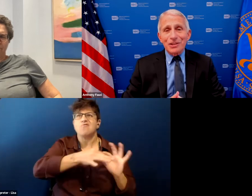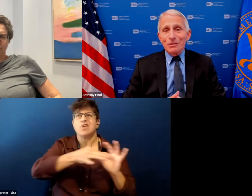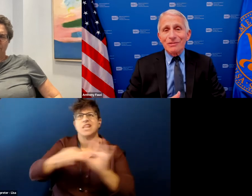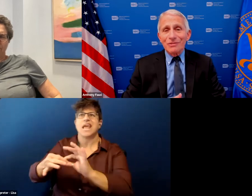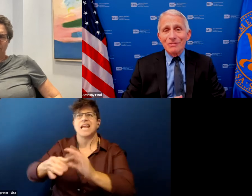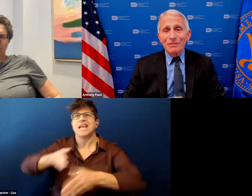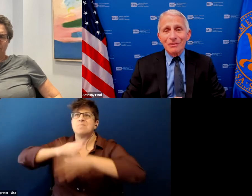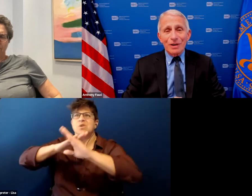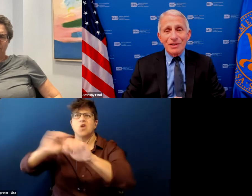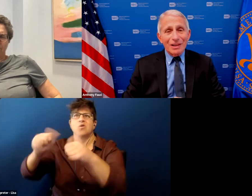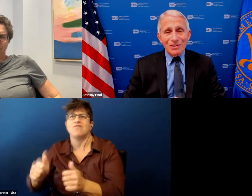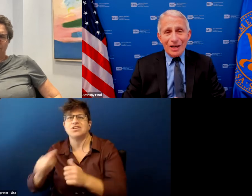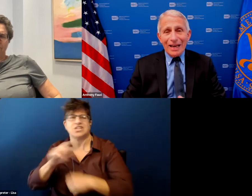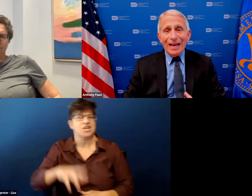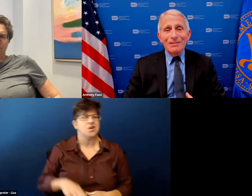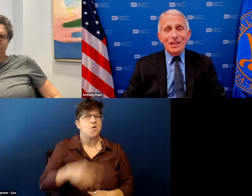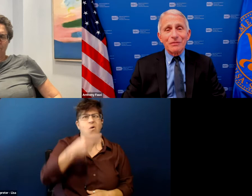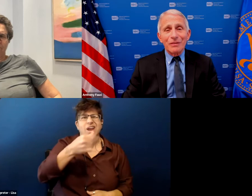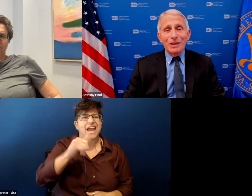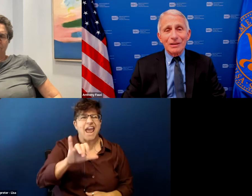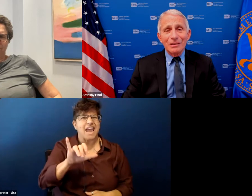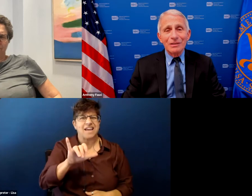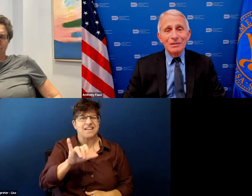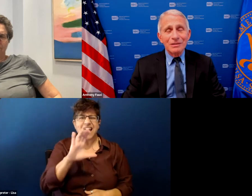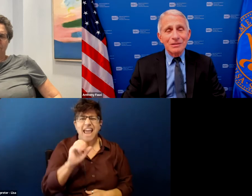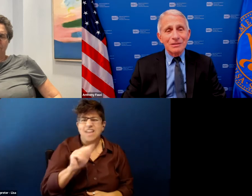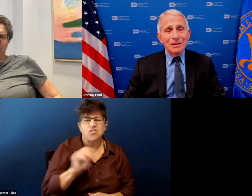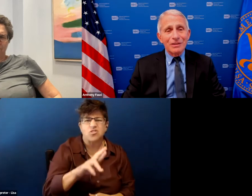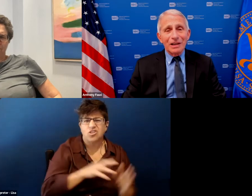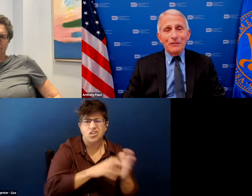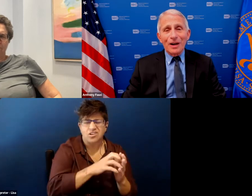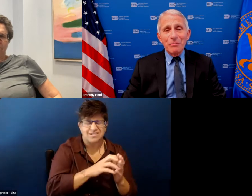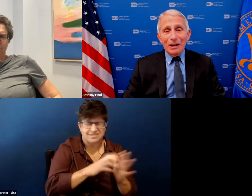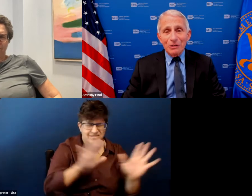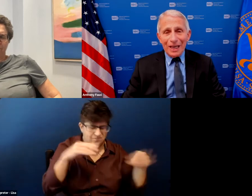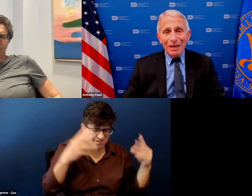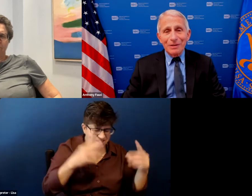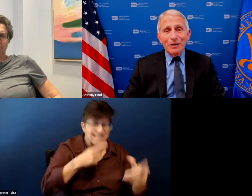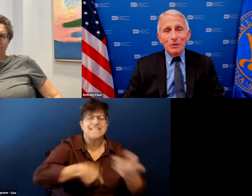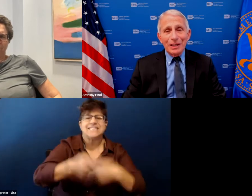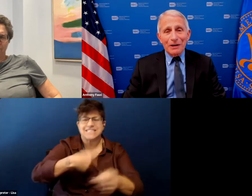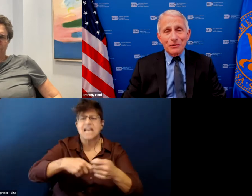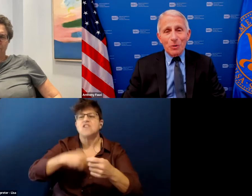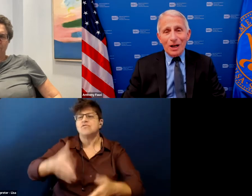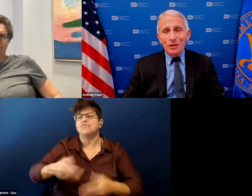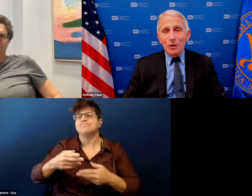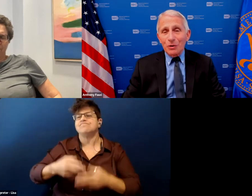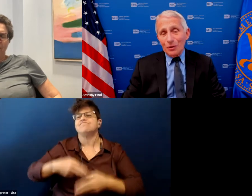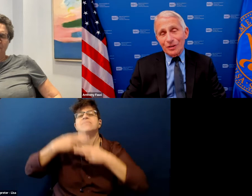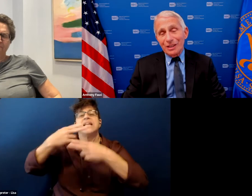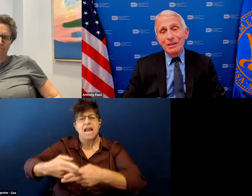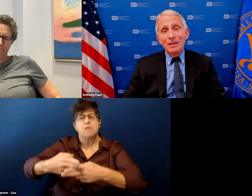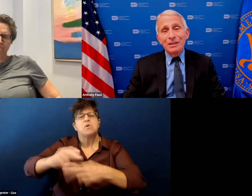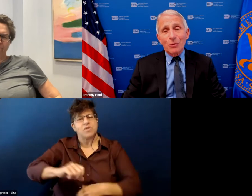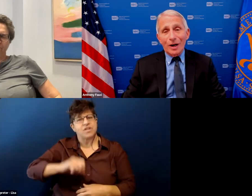cancer and crazy things like that instead of giving it a a dignified medical name and then only after a while did we